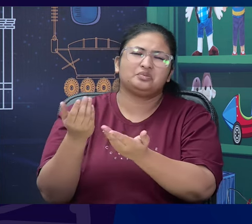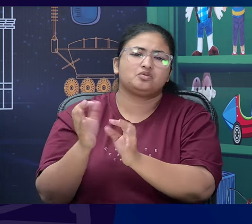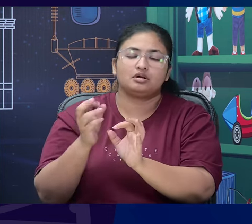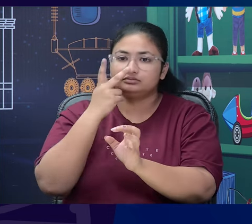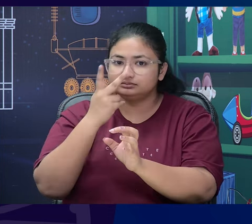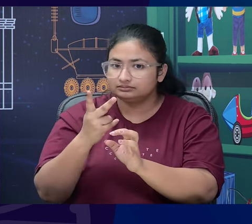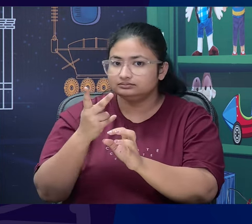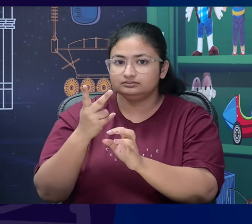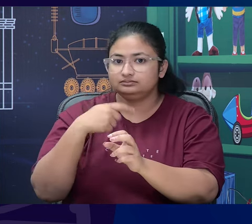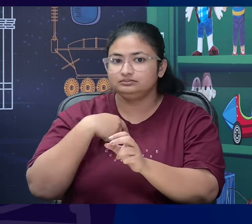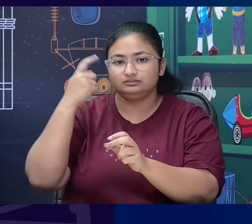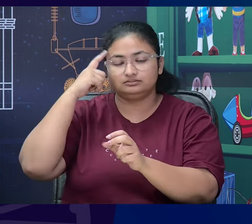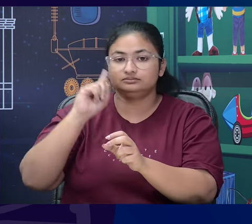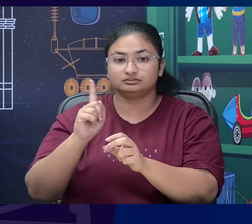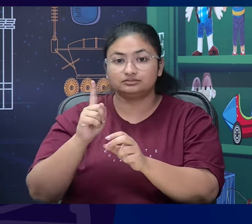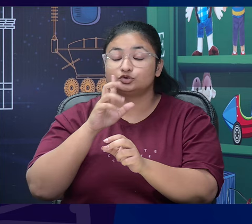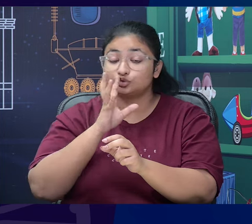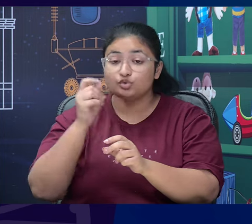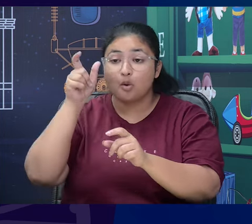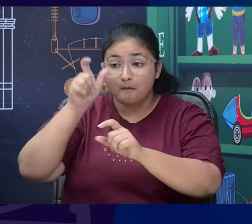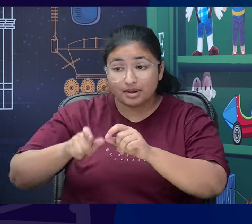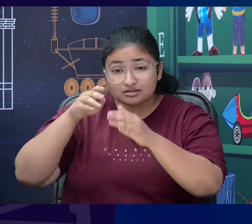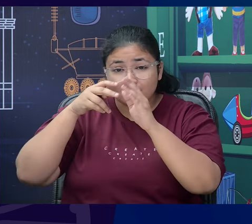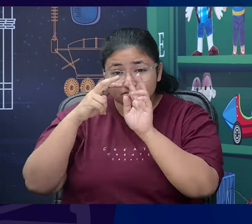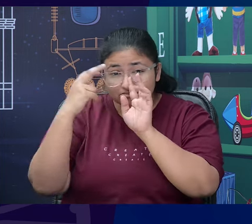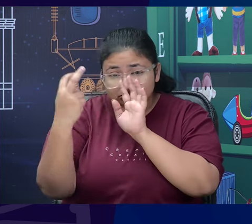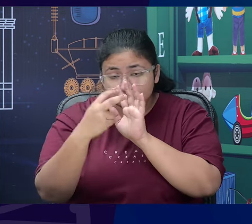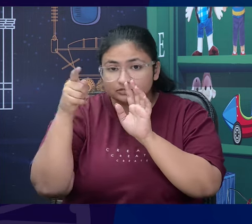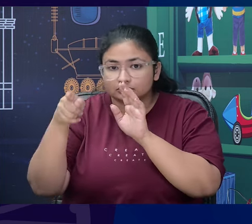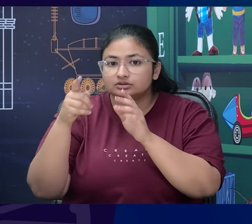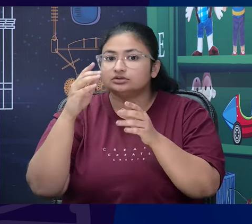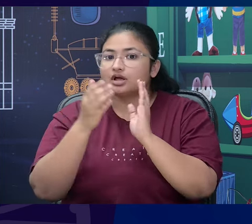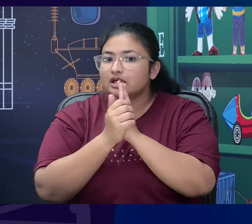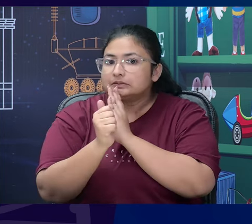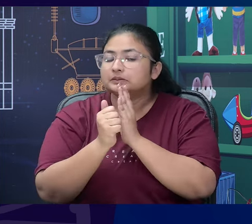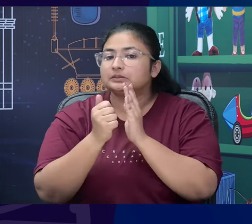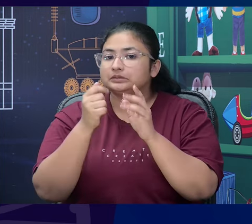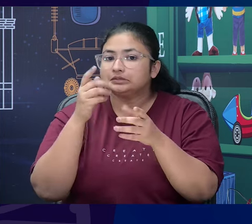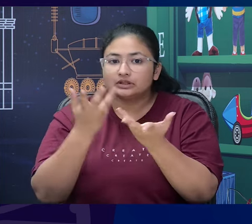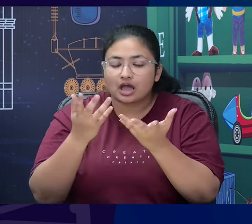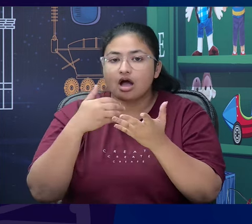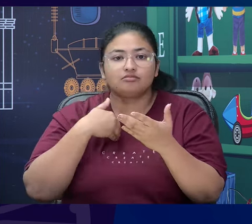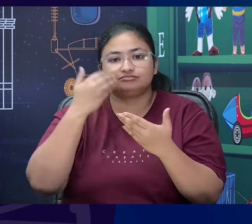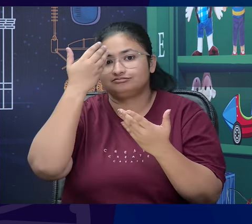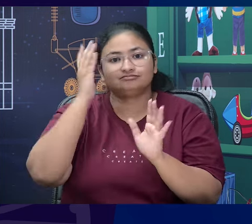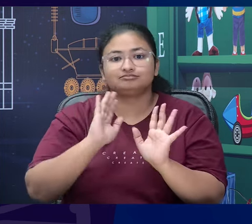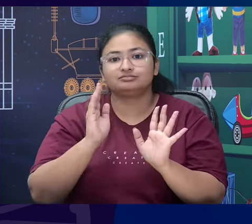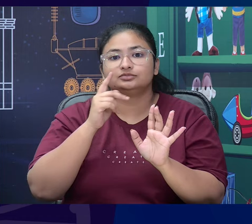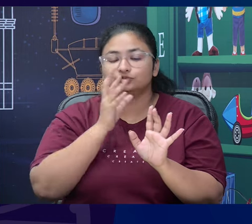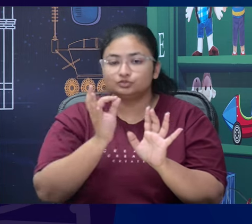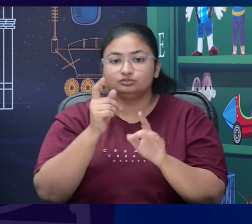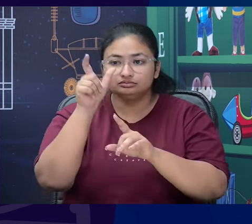not really underestimate people, should not really stick to stereotypes when we are thinking about you know judging people's characters.